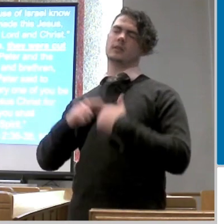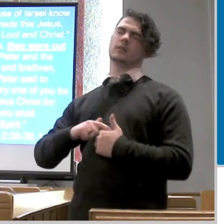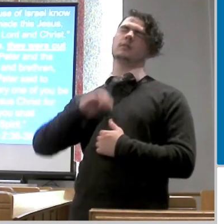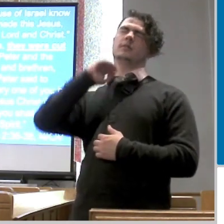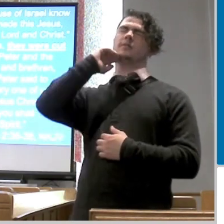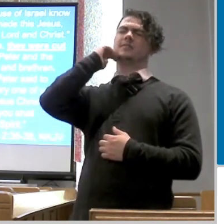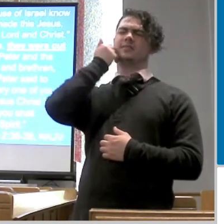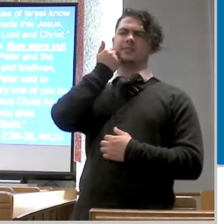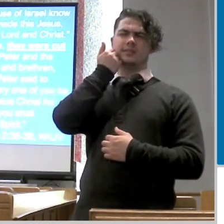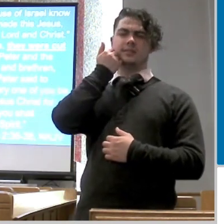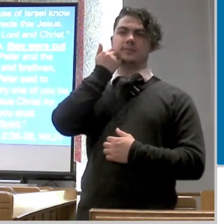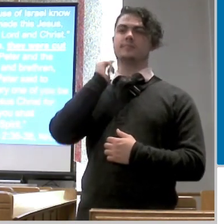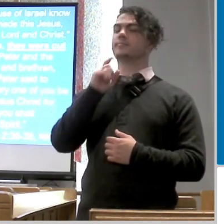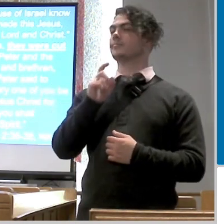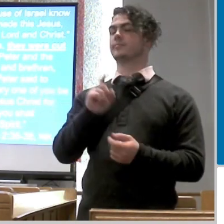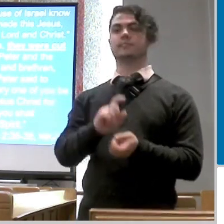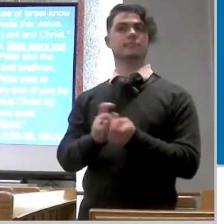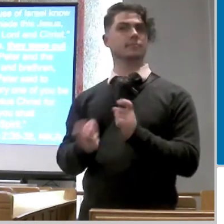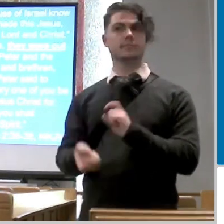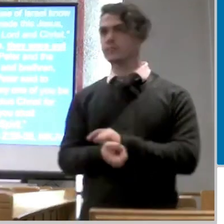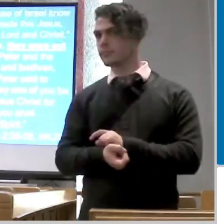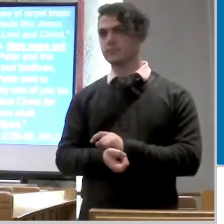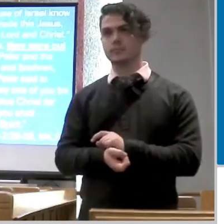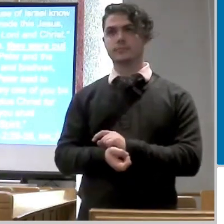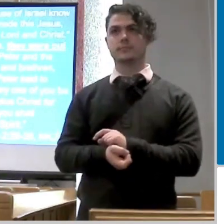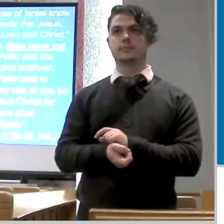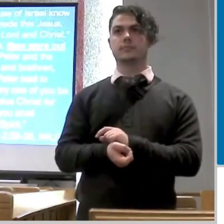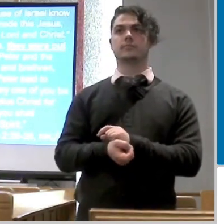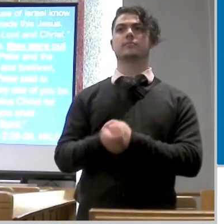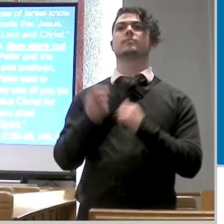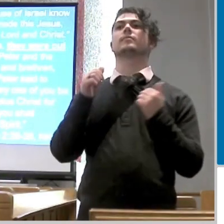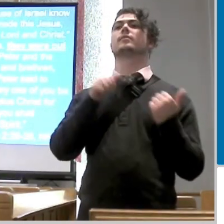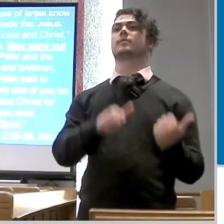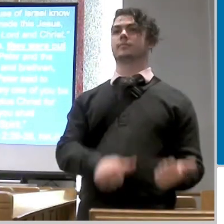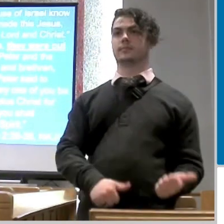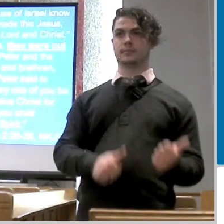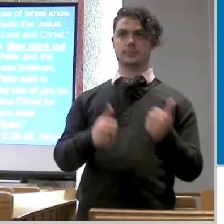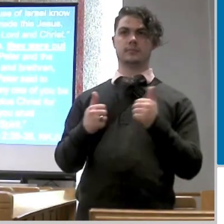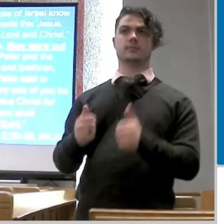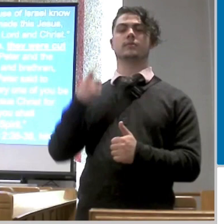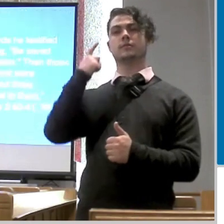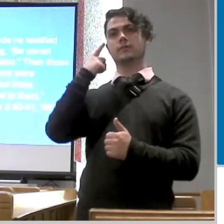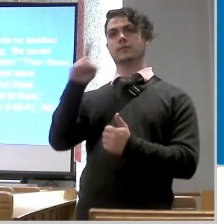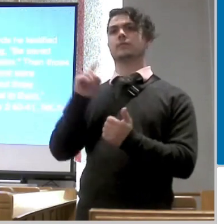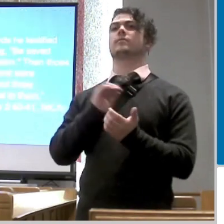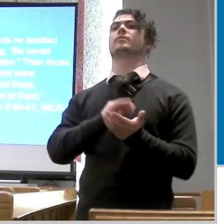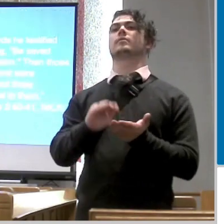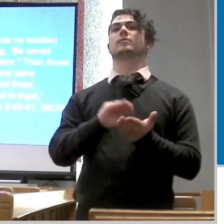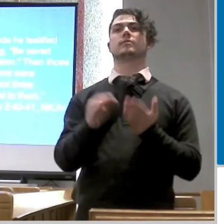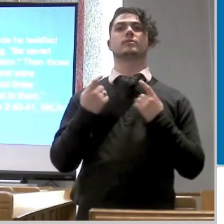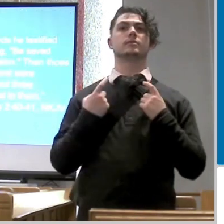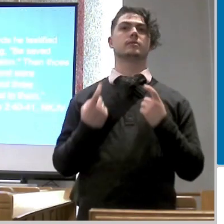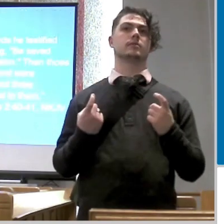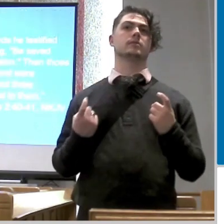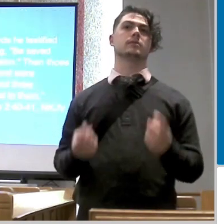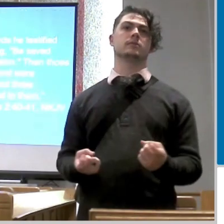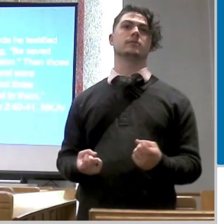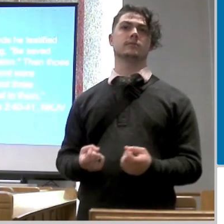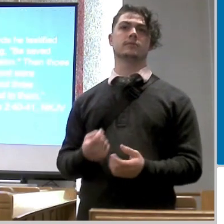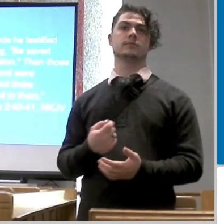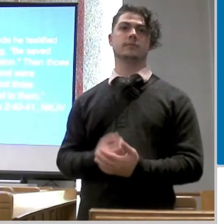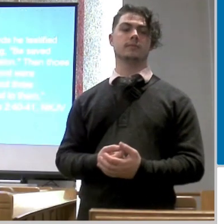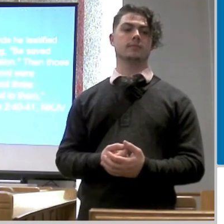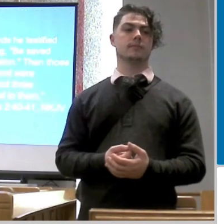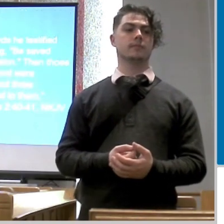because i need to change the way i think and act and i need to be baptized for the forgiveness of my sins so